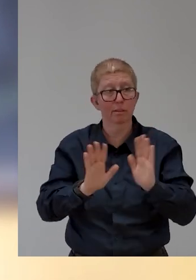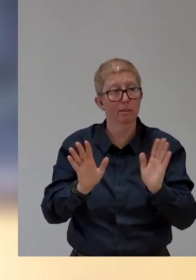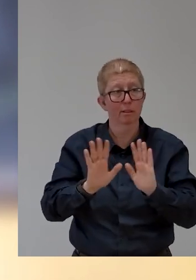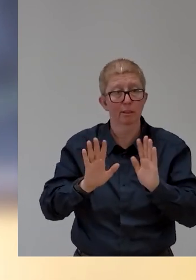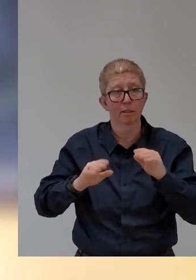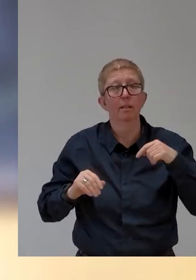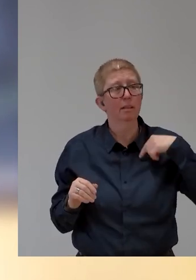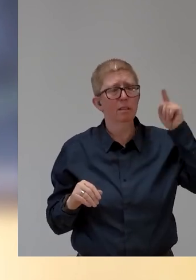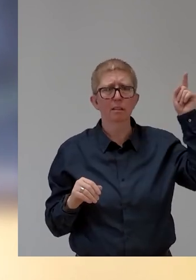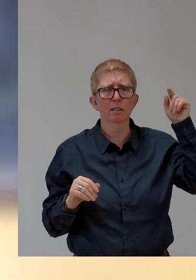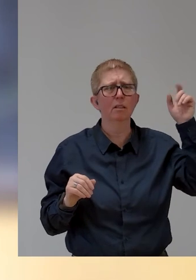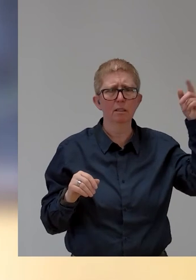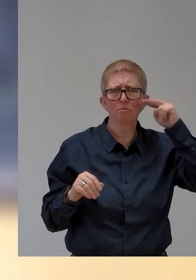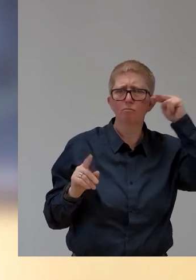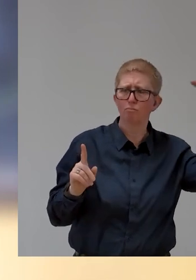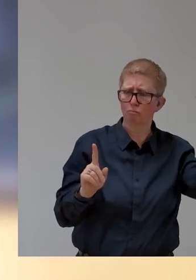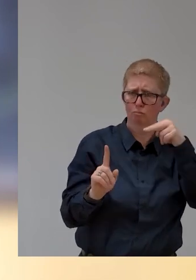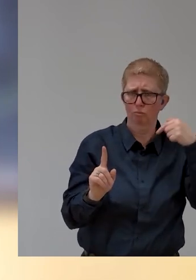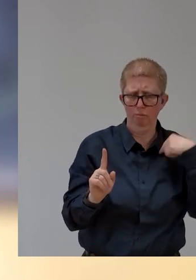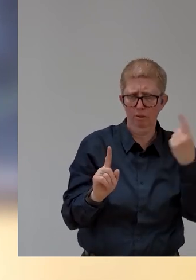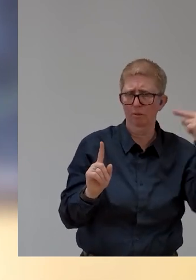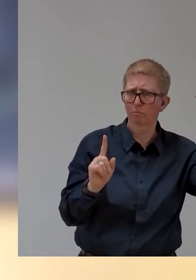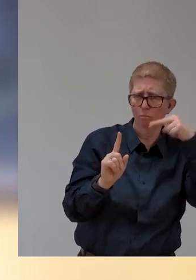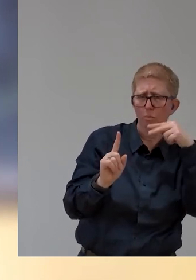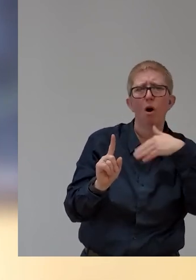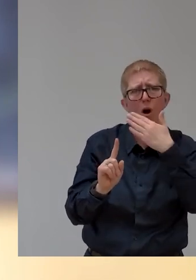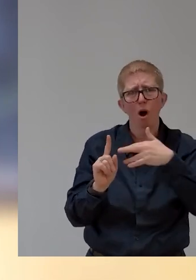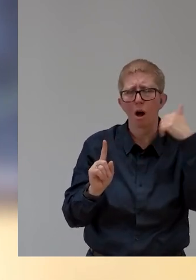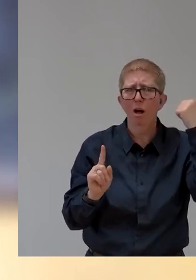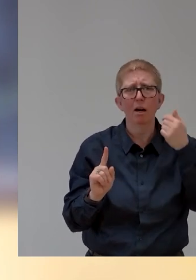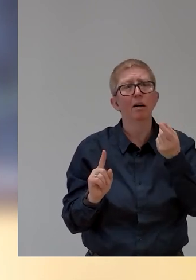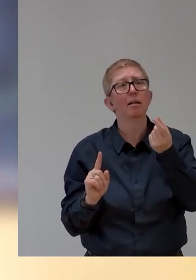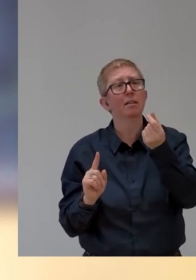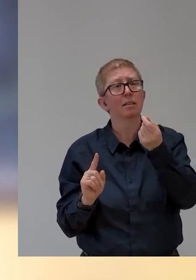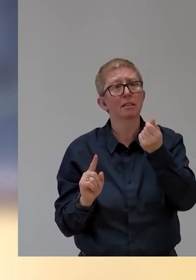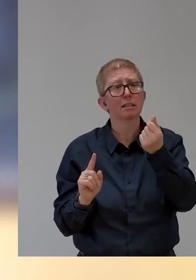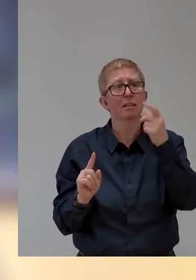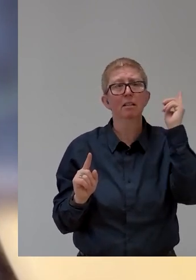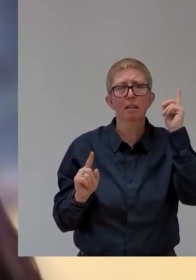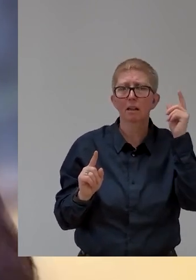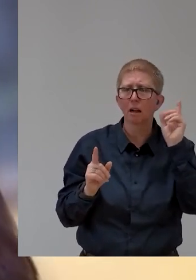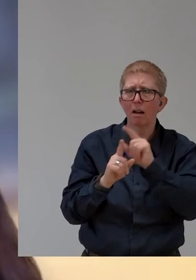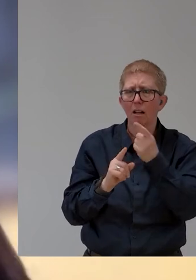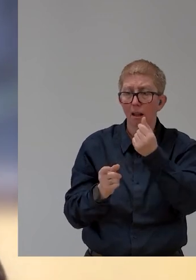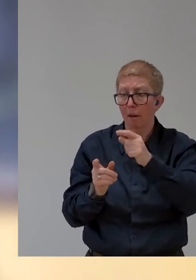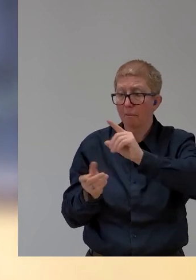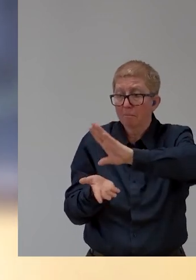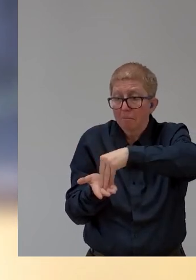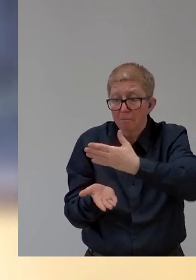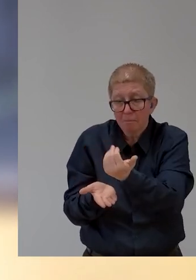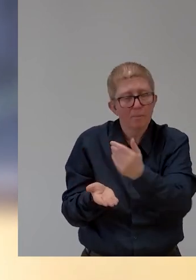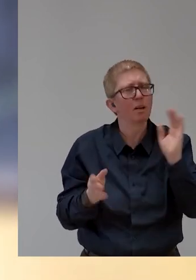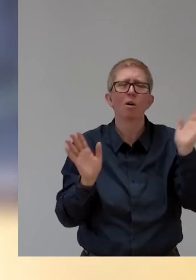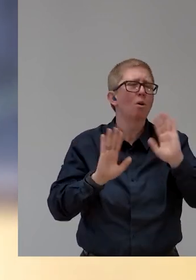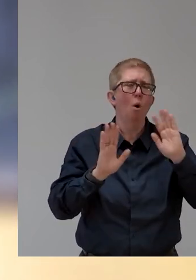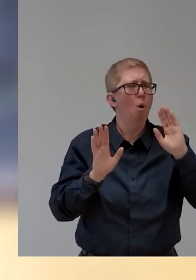Bock is given free, because Otto Bock is not a charity anywhere. And so we work very closely and we learn a